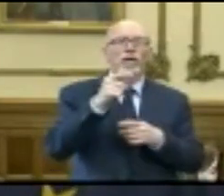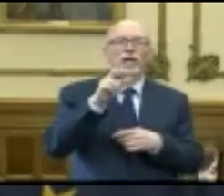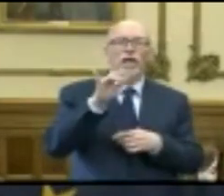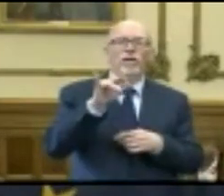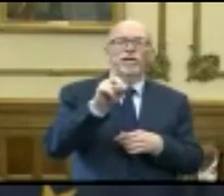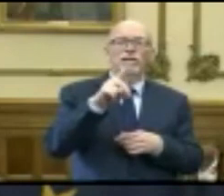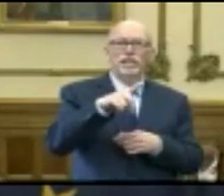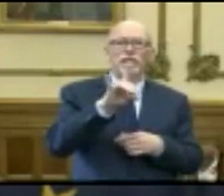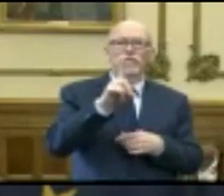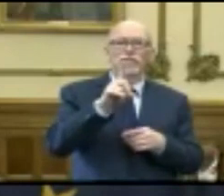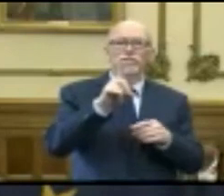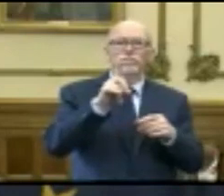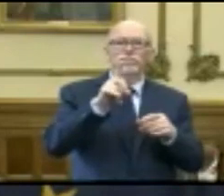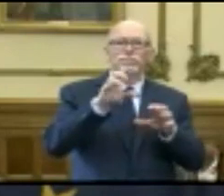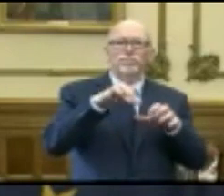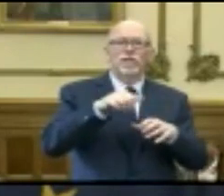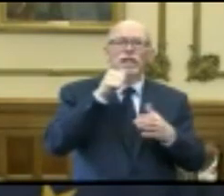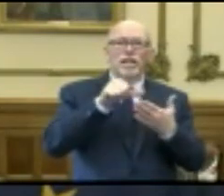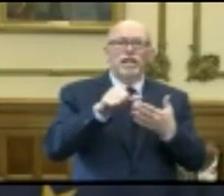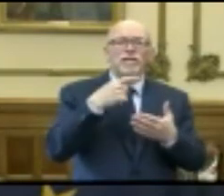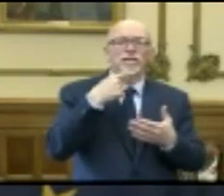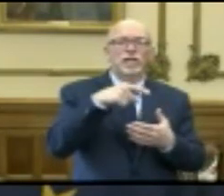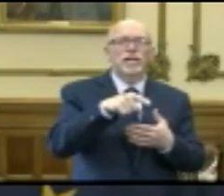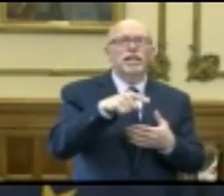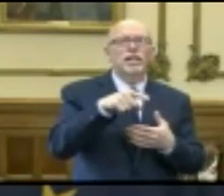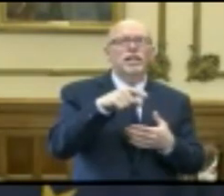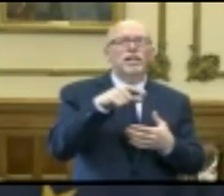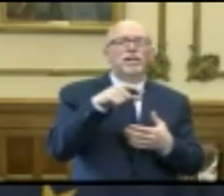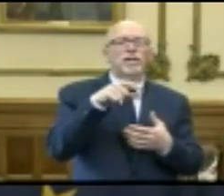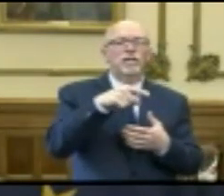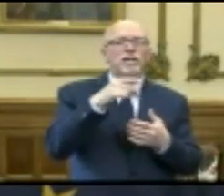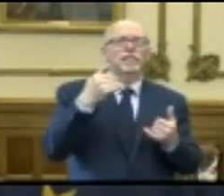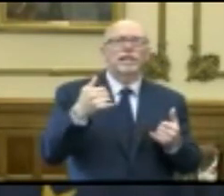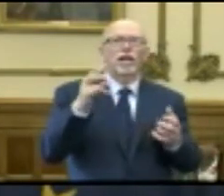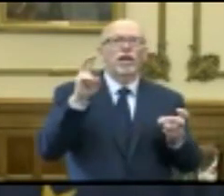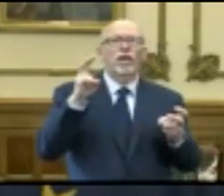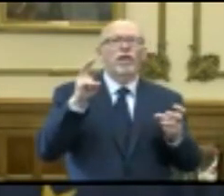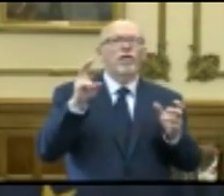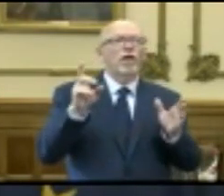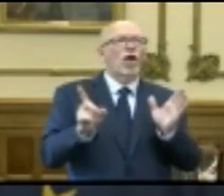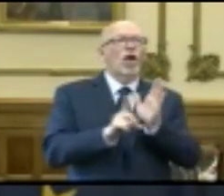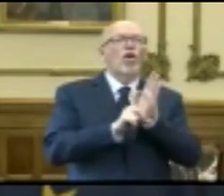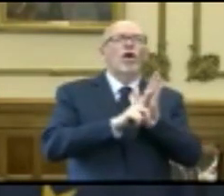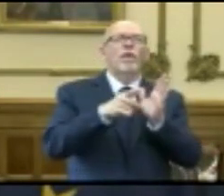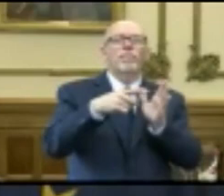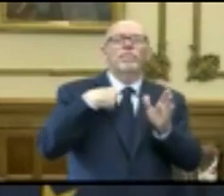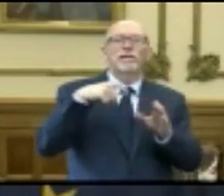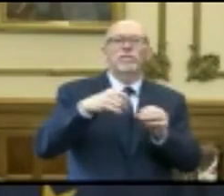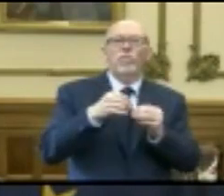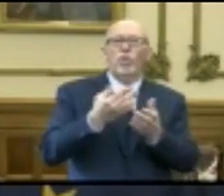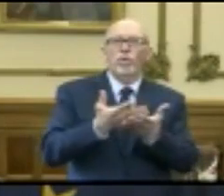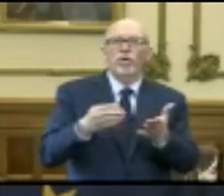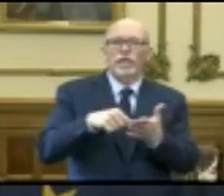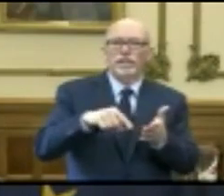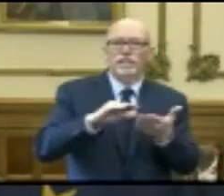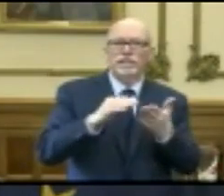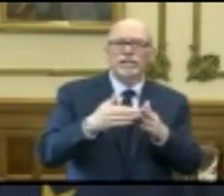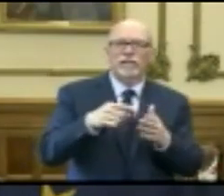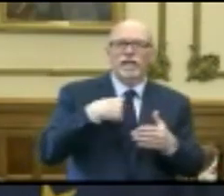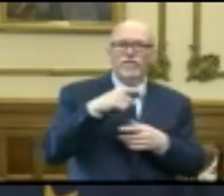letter, and he says he is sounding the alarm for more resources in his city. There have been